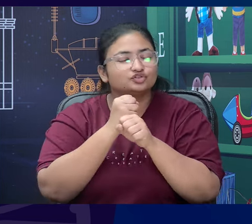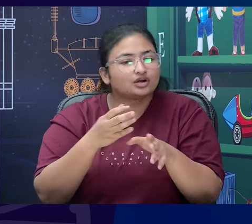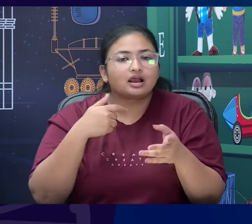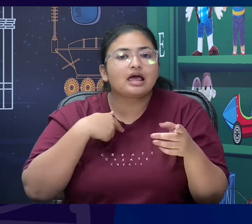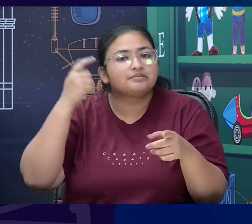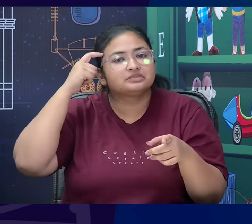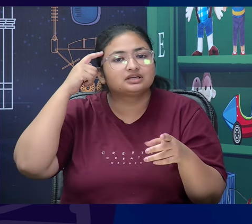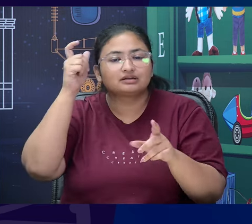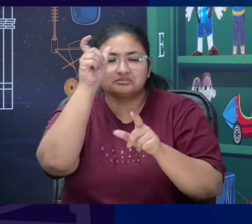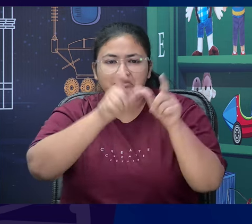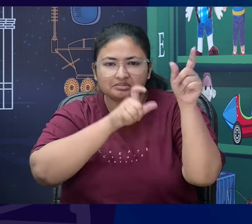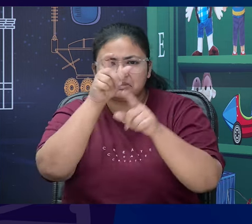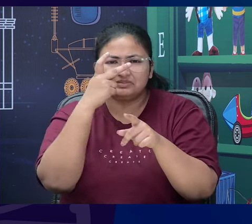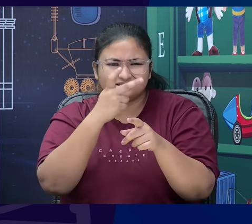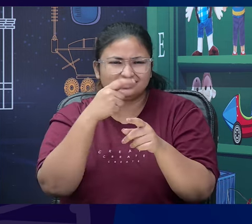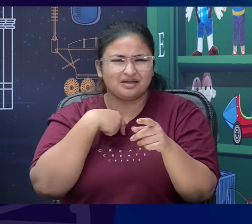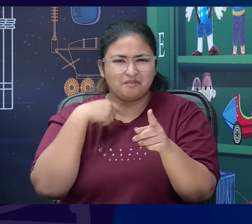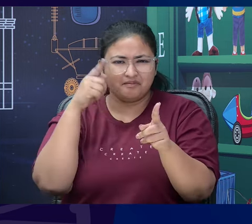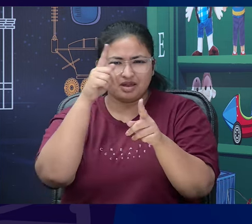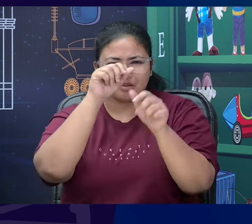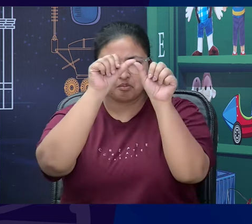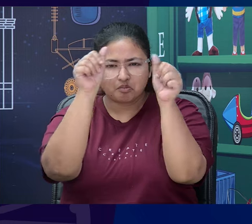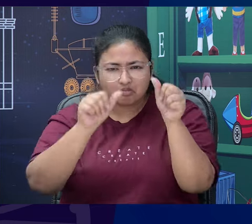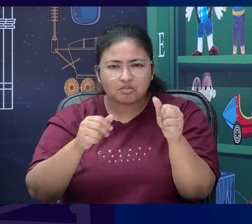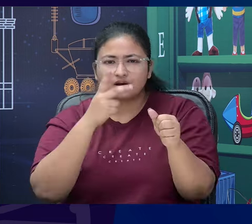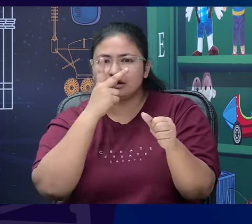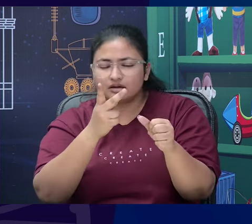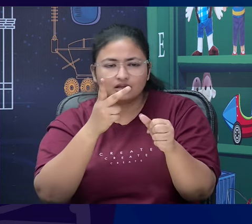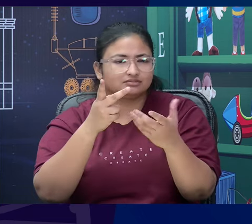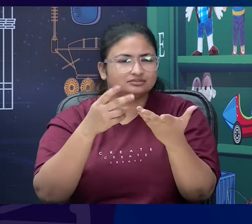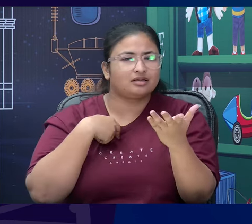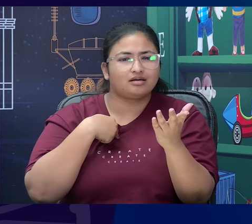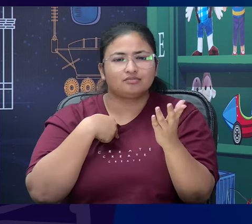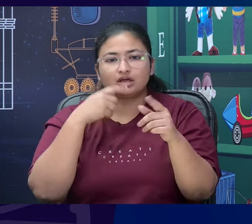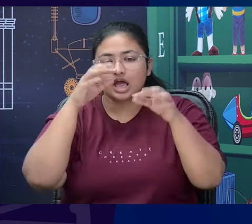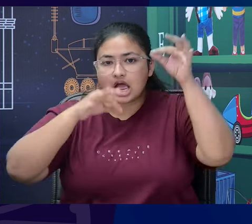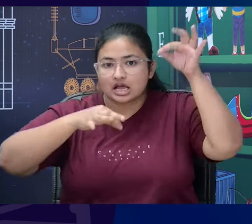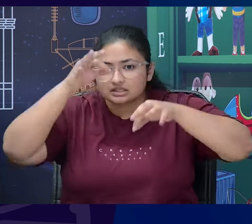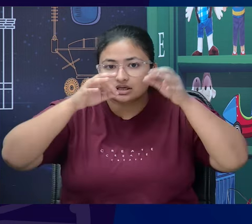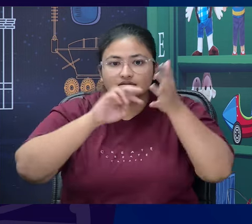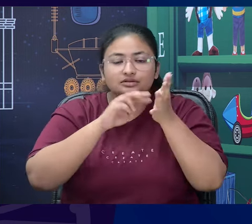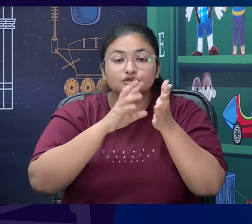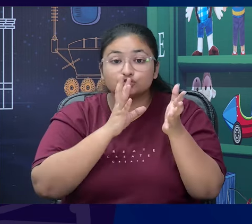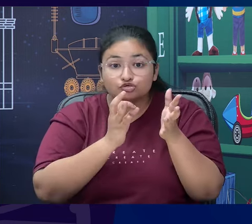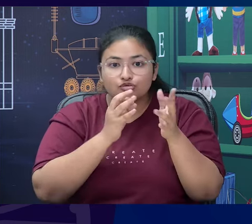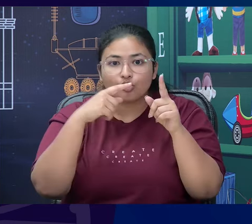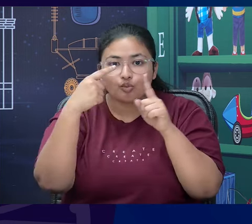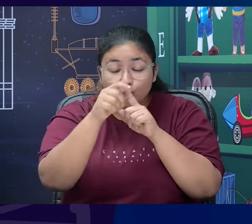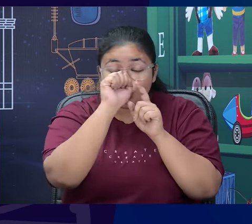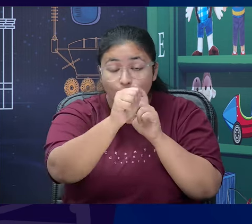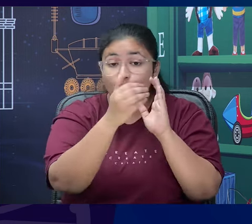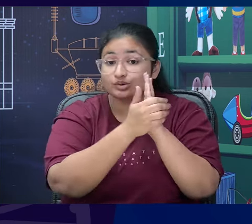person should look like to be able to do that. Right. And that is why we say that we never should